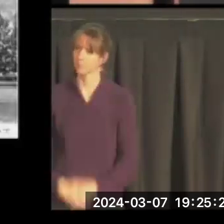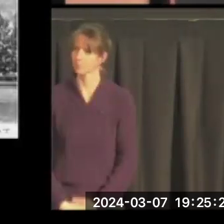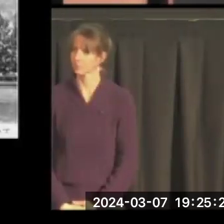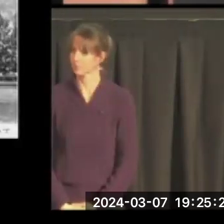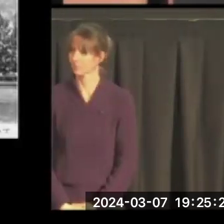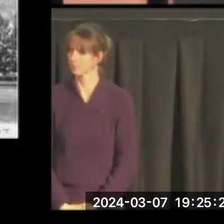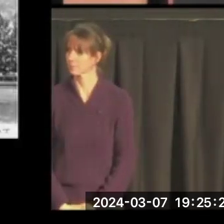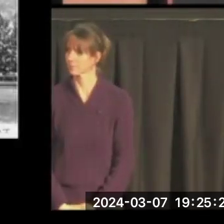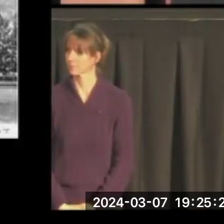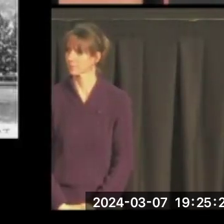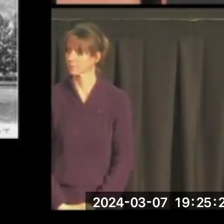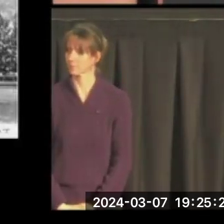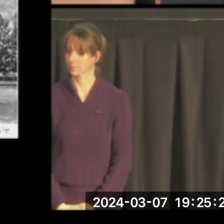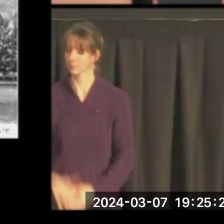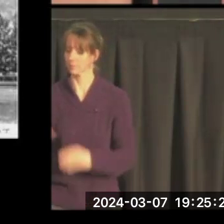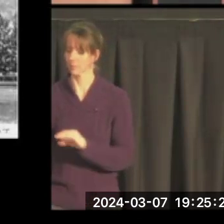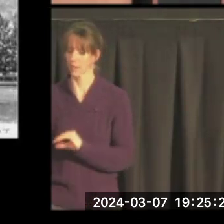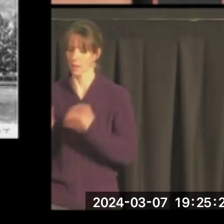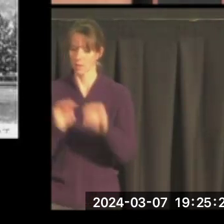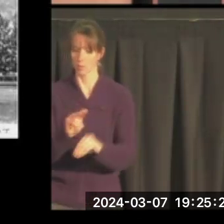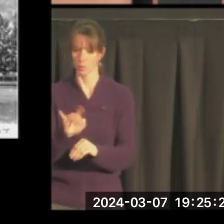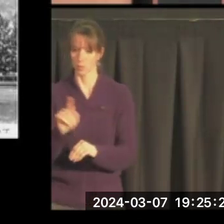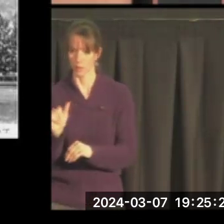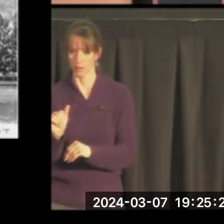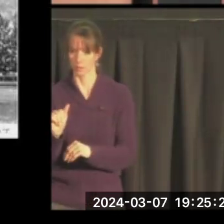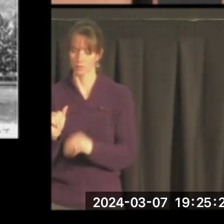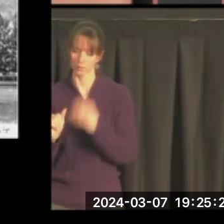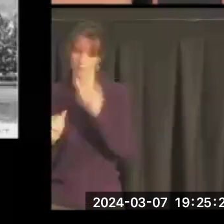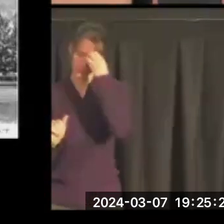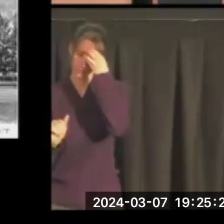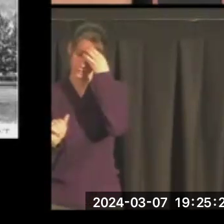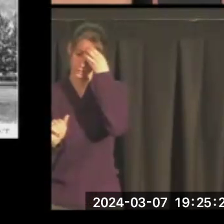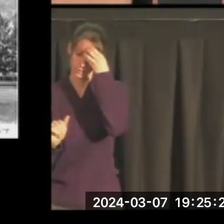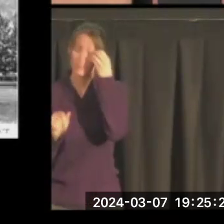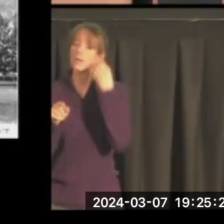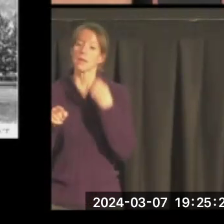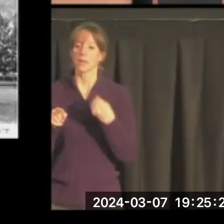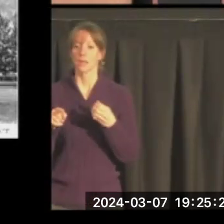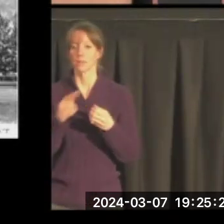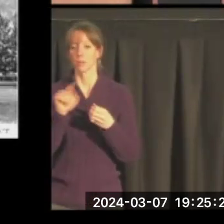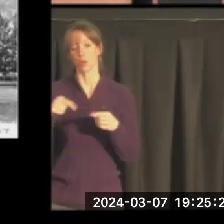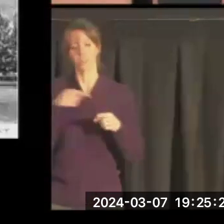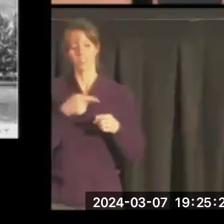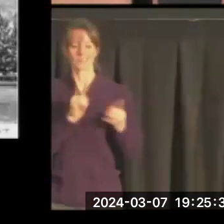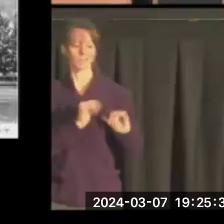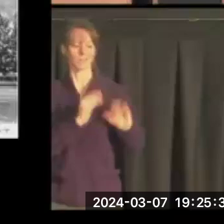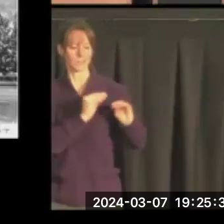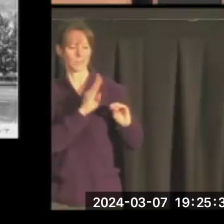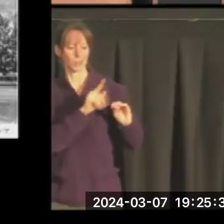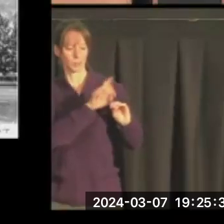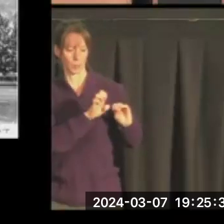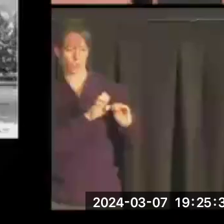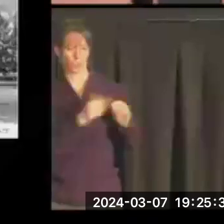He goes to Missoula, and he's in Missoula. She's still teaching a school in Butte.